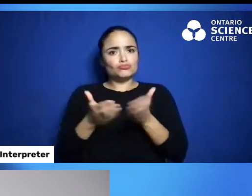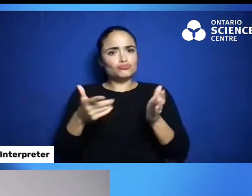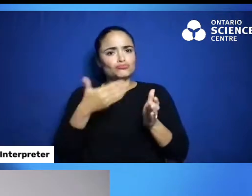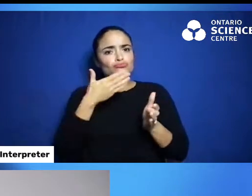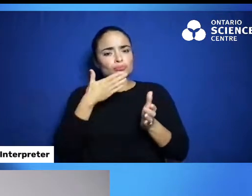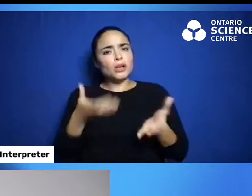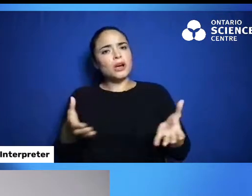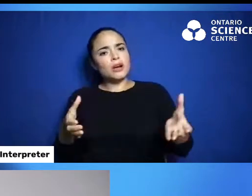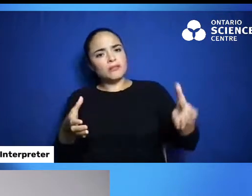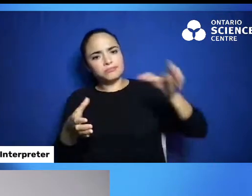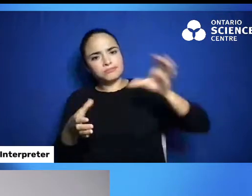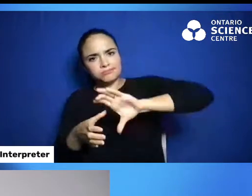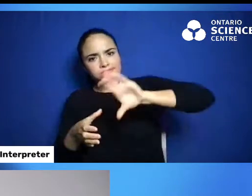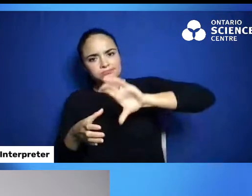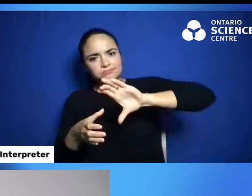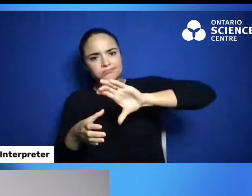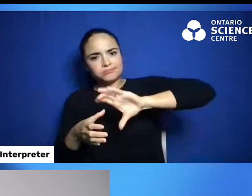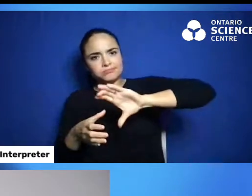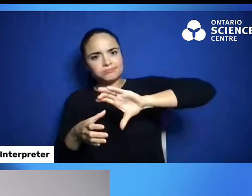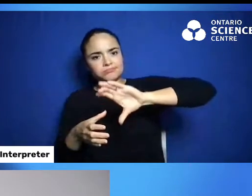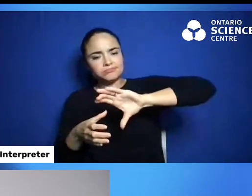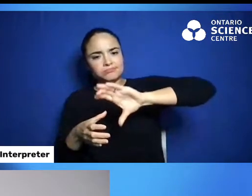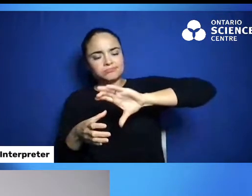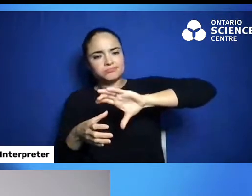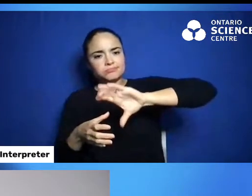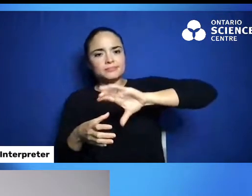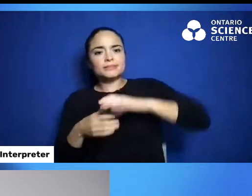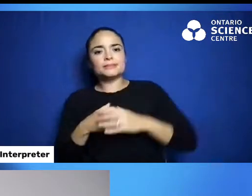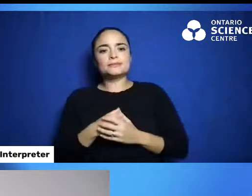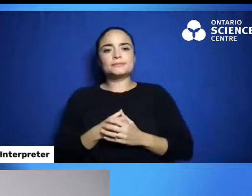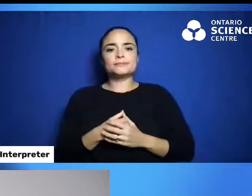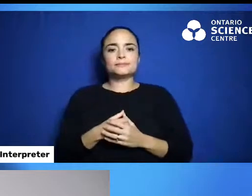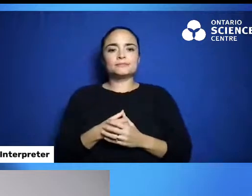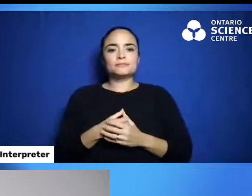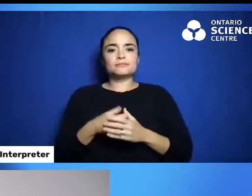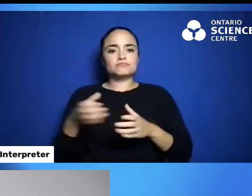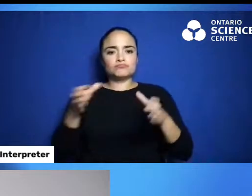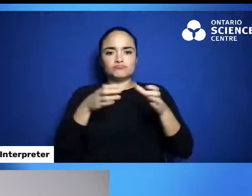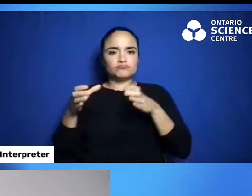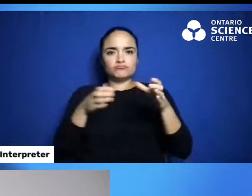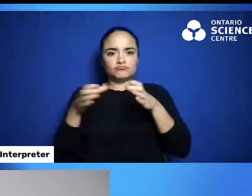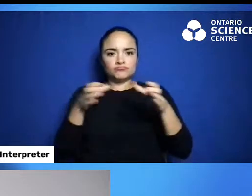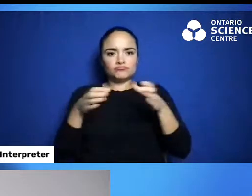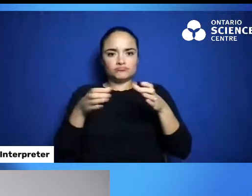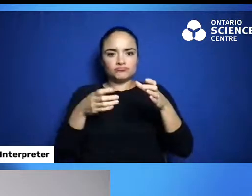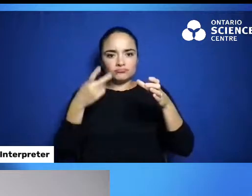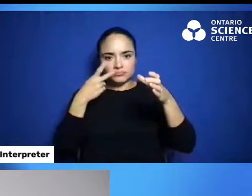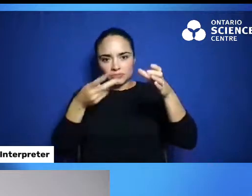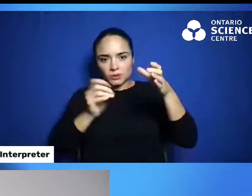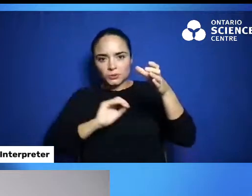Now, this basket, if I put my dried fruits and nuts in them, and if I give it a little shake,